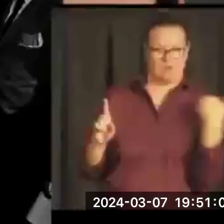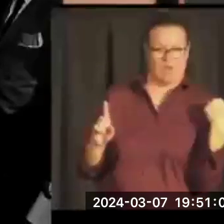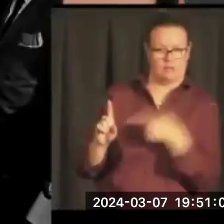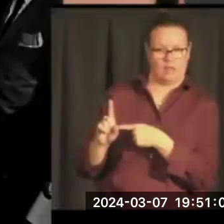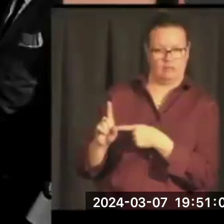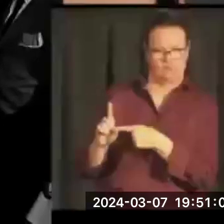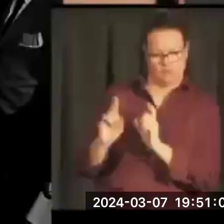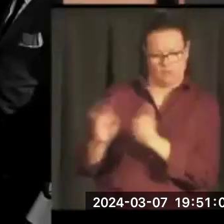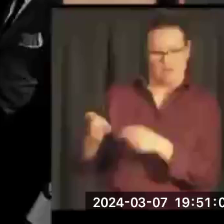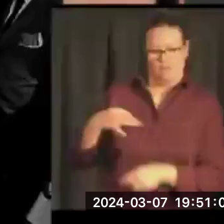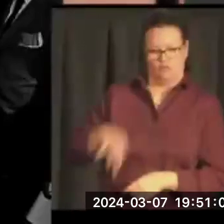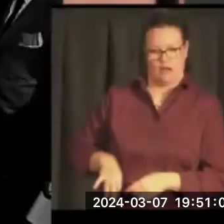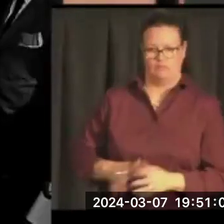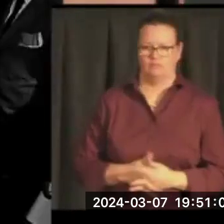credit.